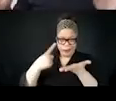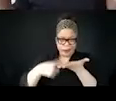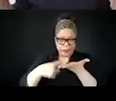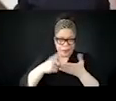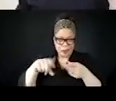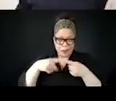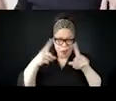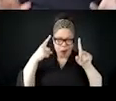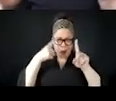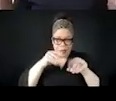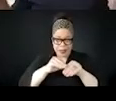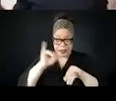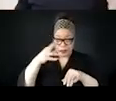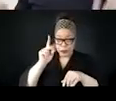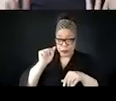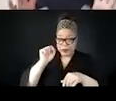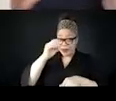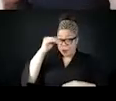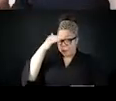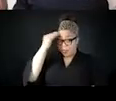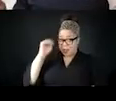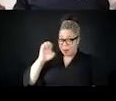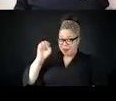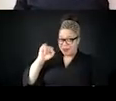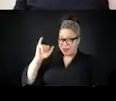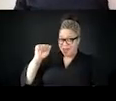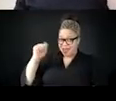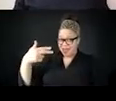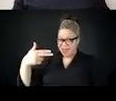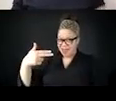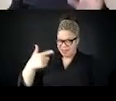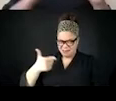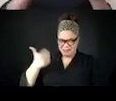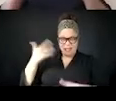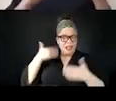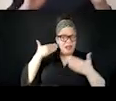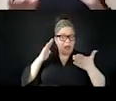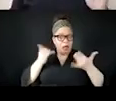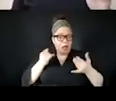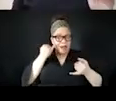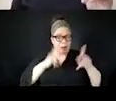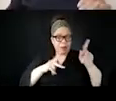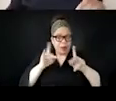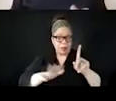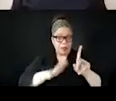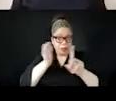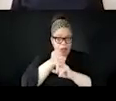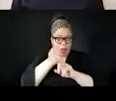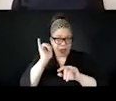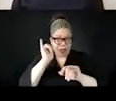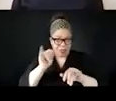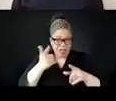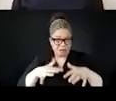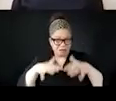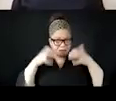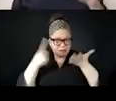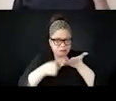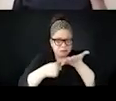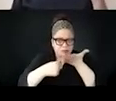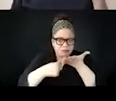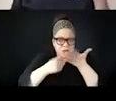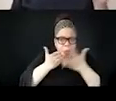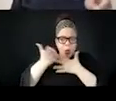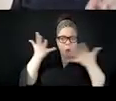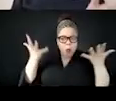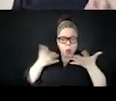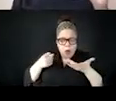like going through, um, what they're trying to do to the Black Panthers. And they sort of talk through all of these things. Um, the two